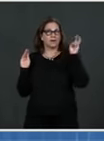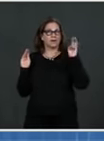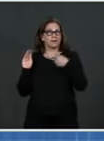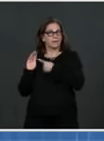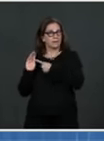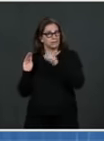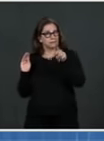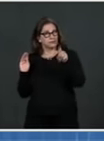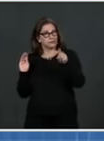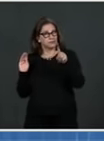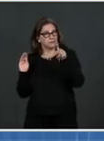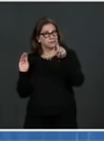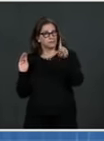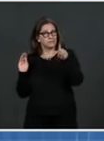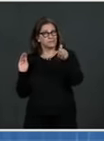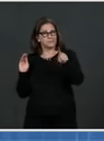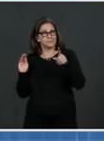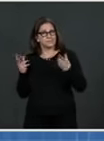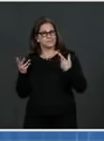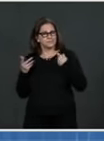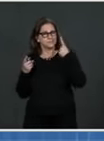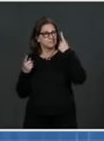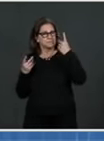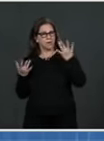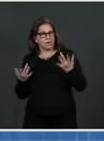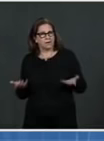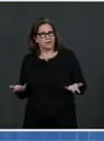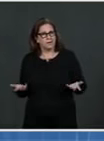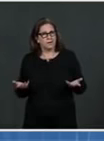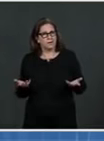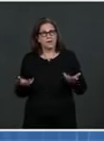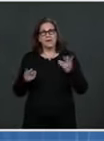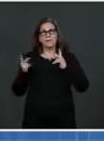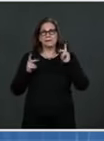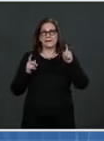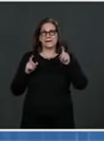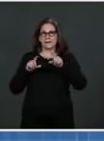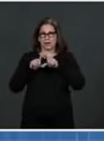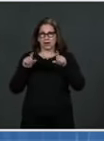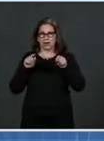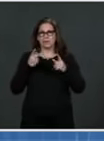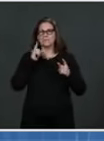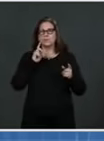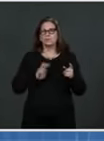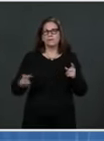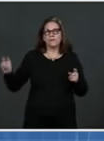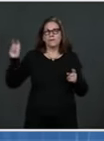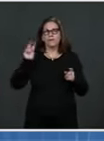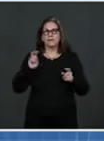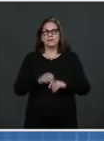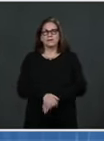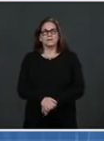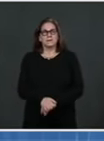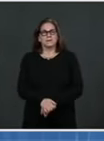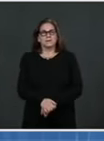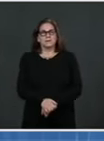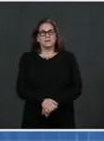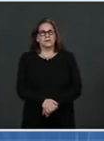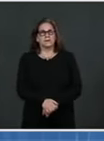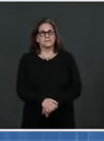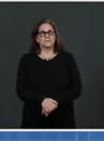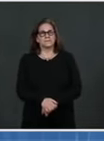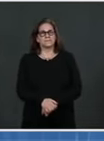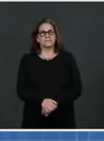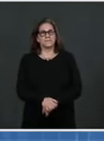travel and the virus guidance, Dr. Walensky, Dr. Fauci, should we expect to be hearing more from the president about